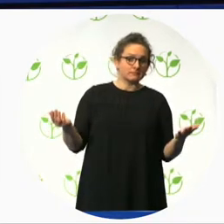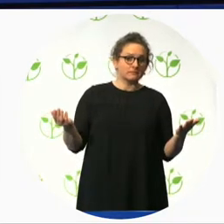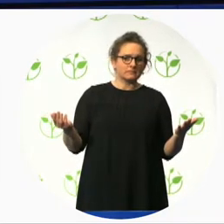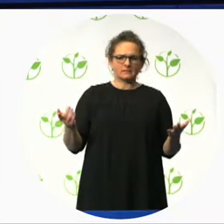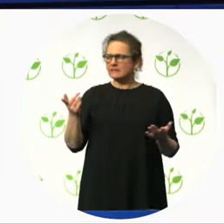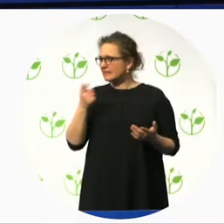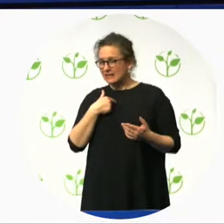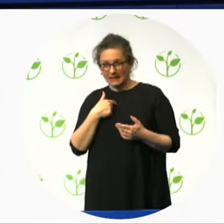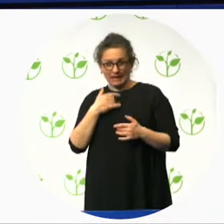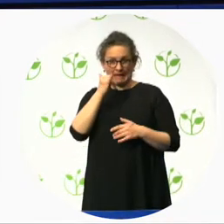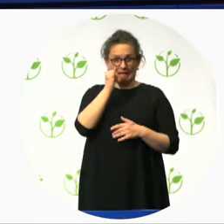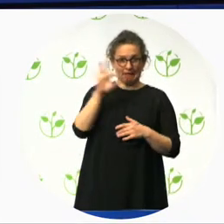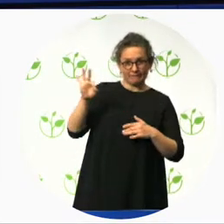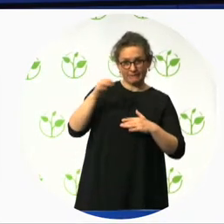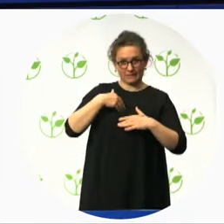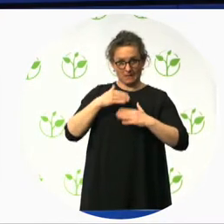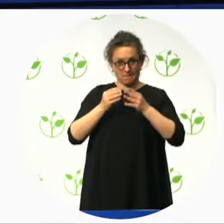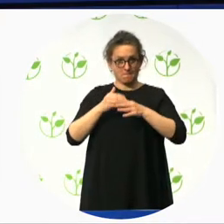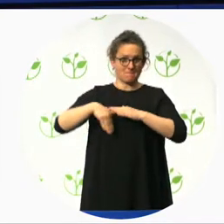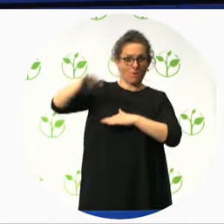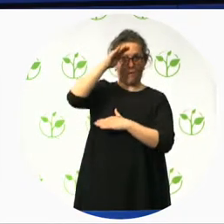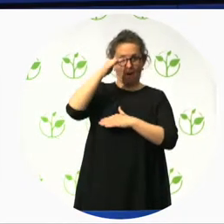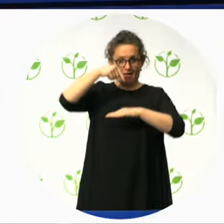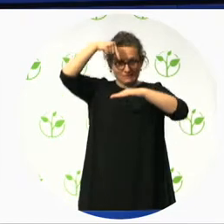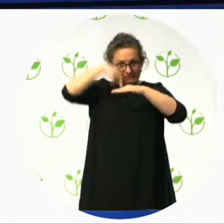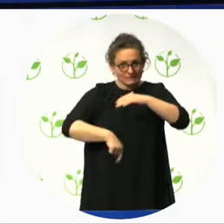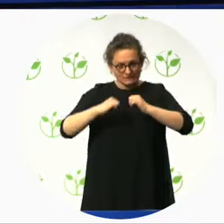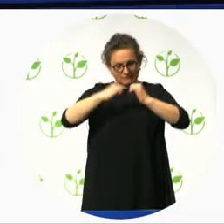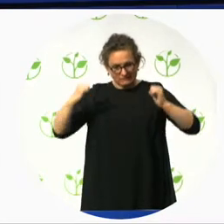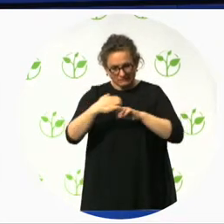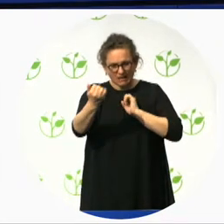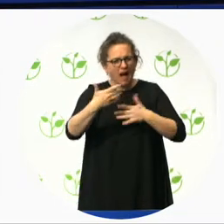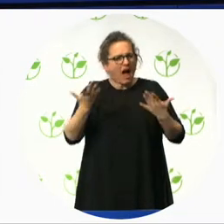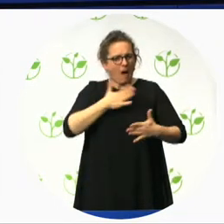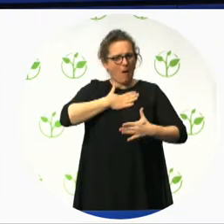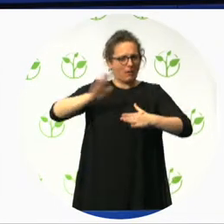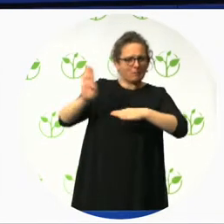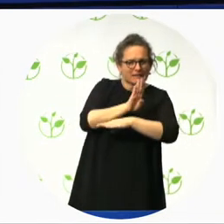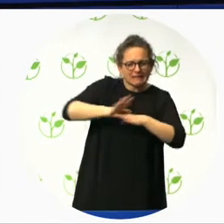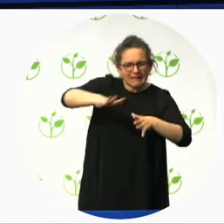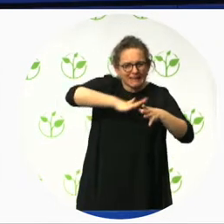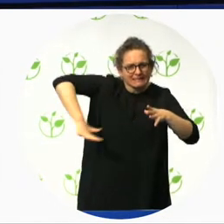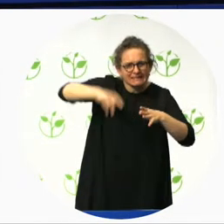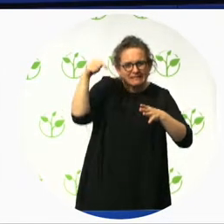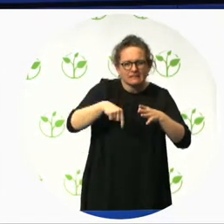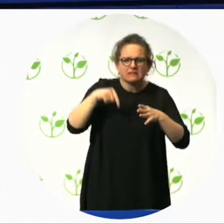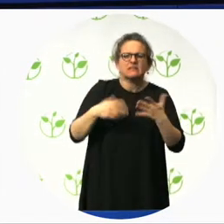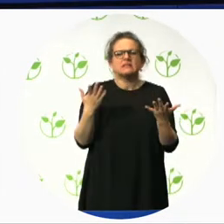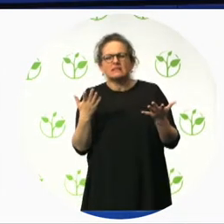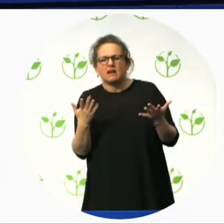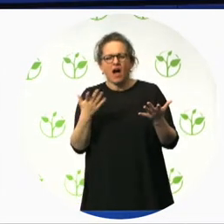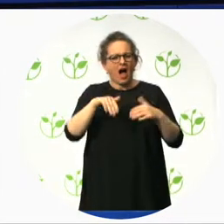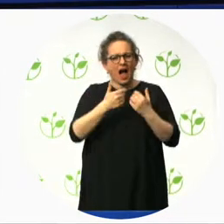to allow scalability and the pieces that we've been working on. So we've partnered with the Canadian Standards Association to create a registry.